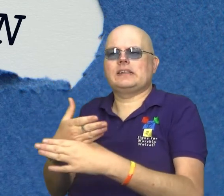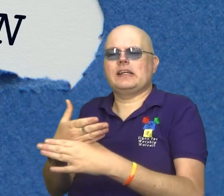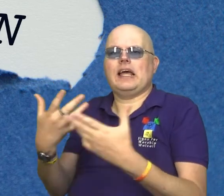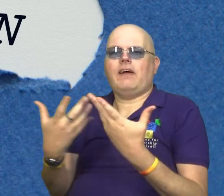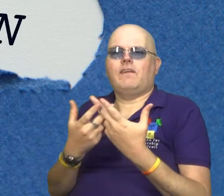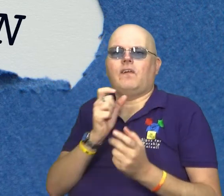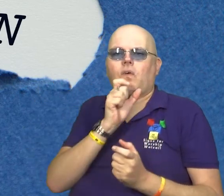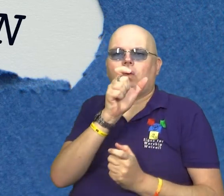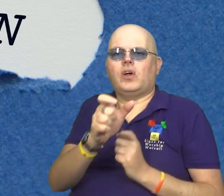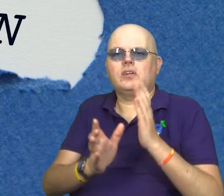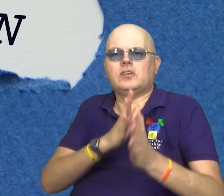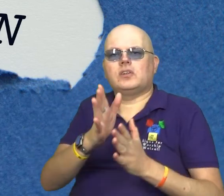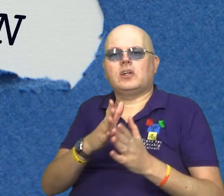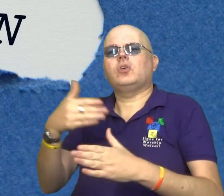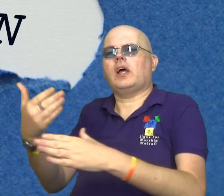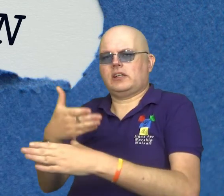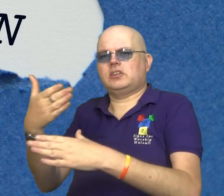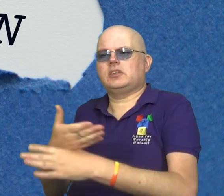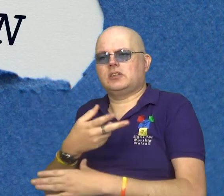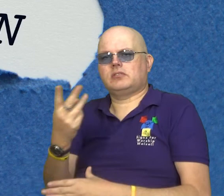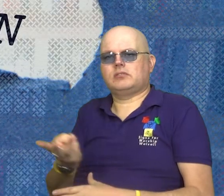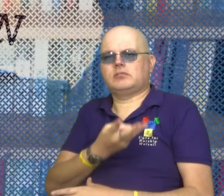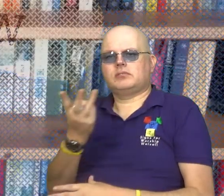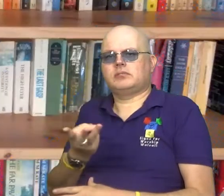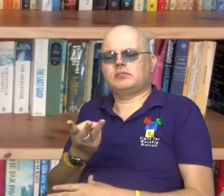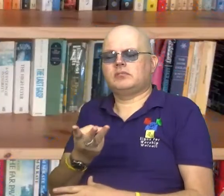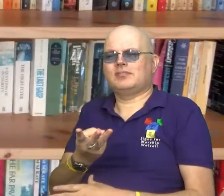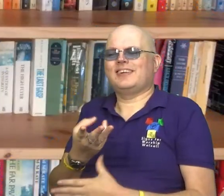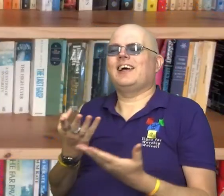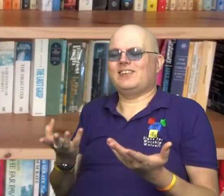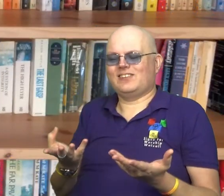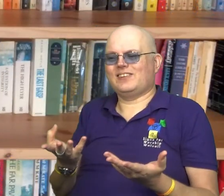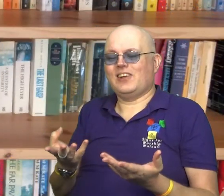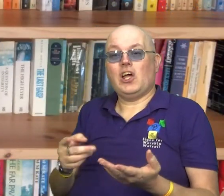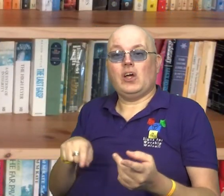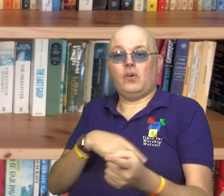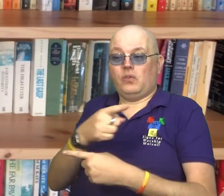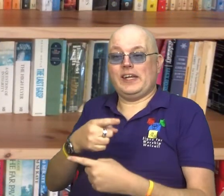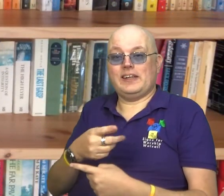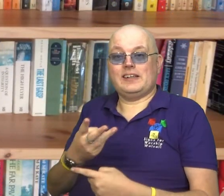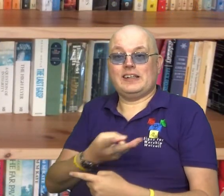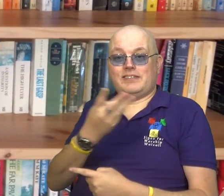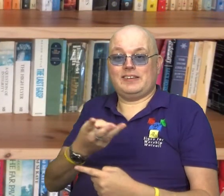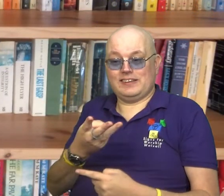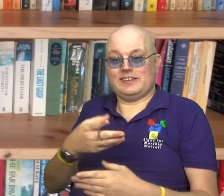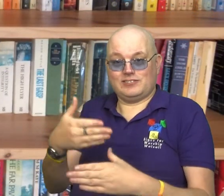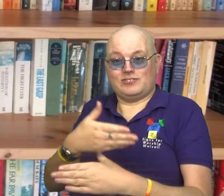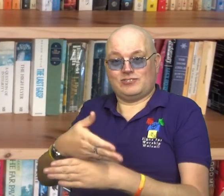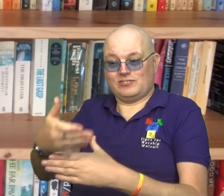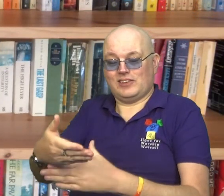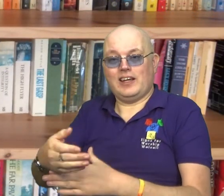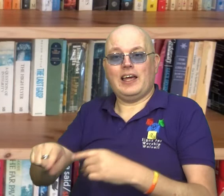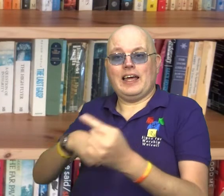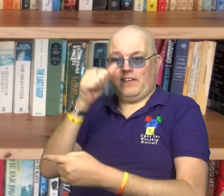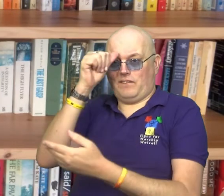in words and actions. And the strange thing is, as we do this, our faith blossoms